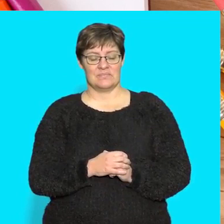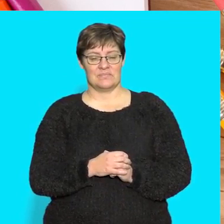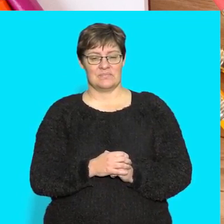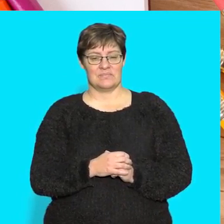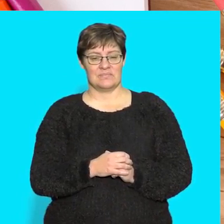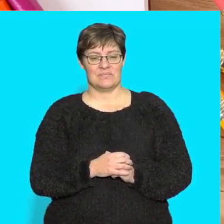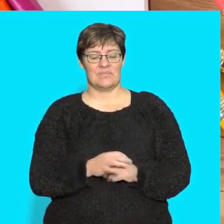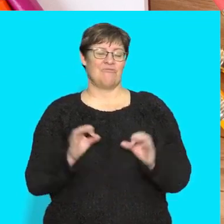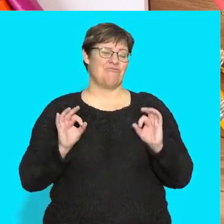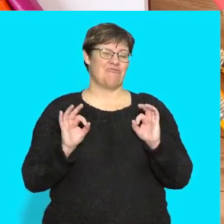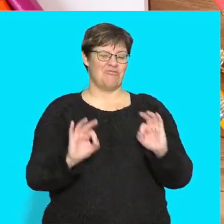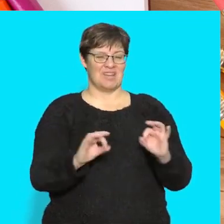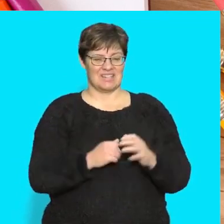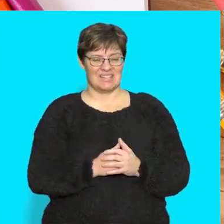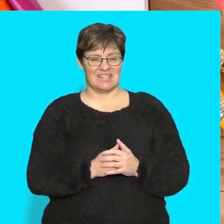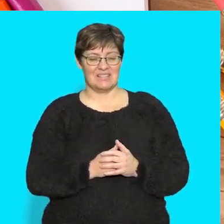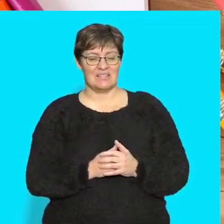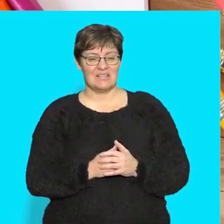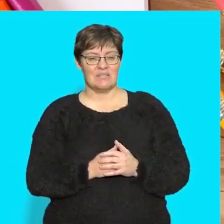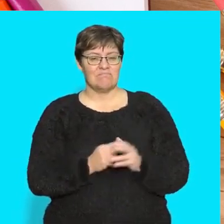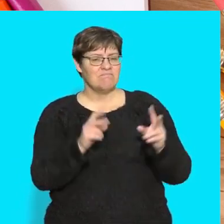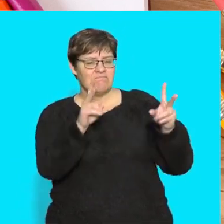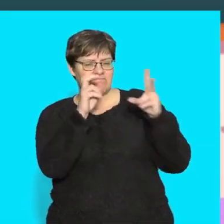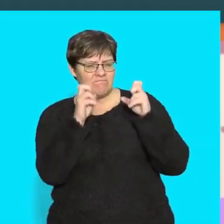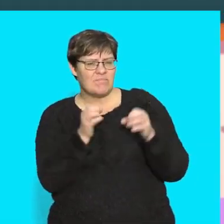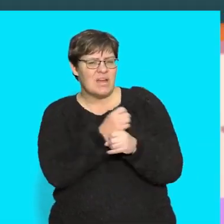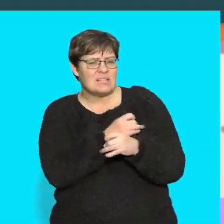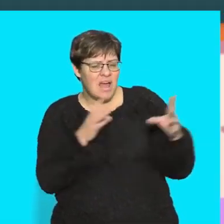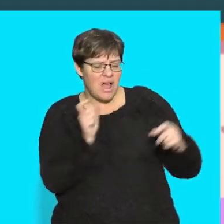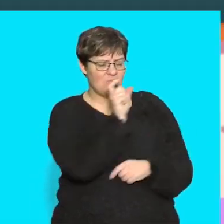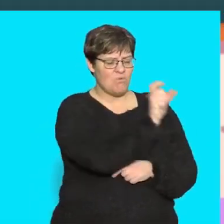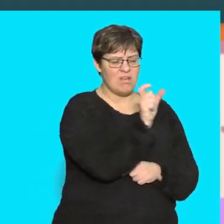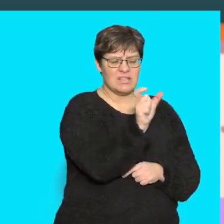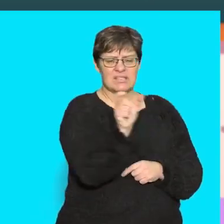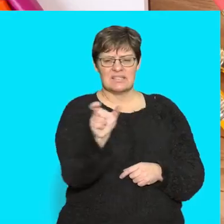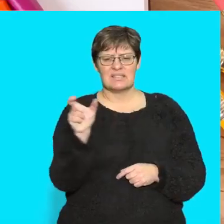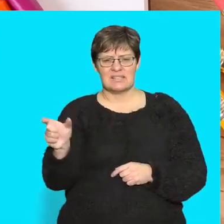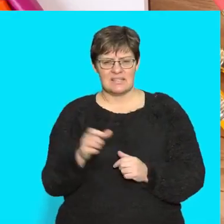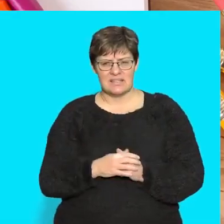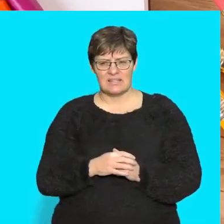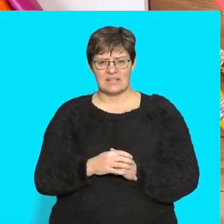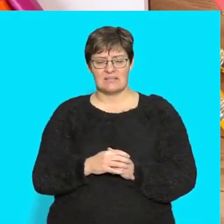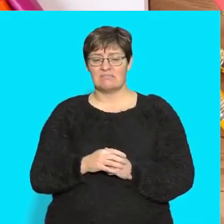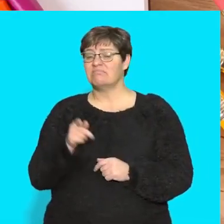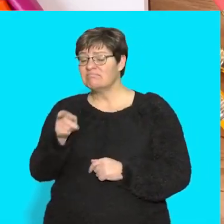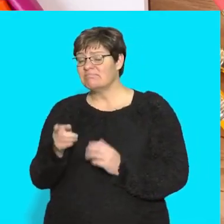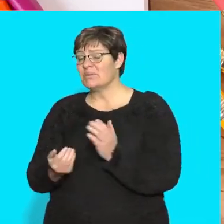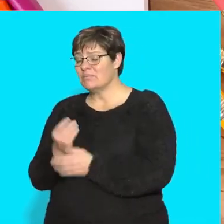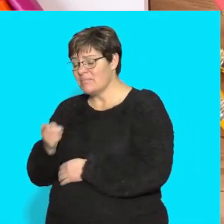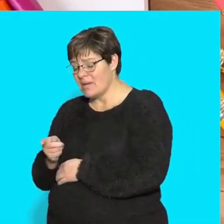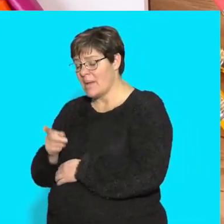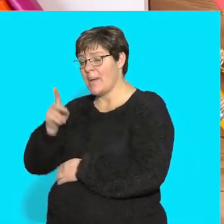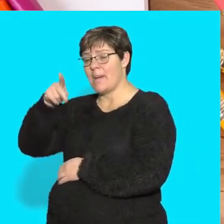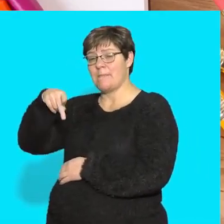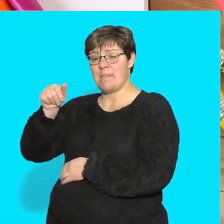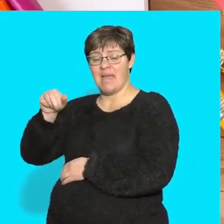Great! What sound do you hear at the beginning of these words? Pear Paint